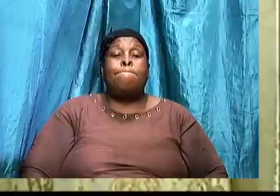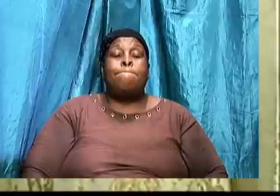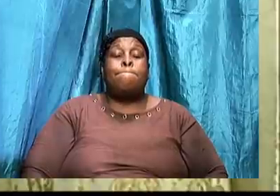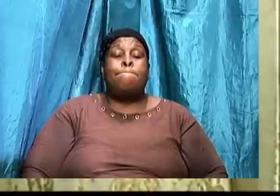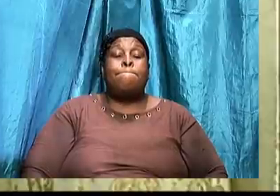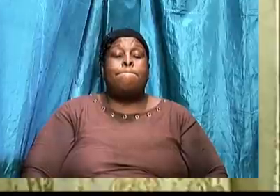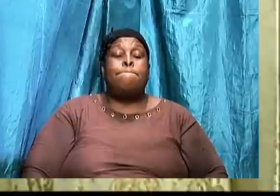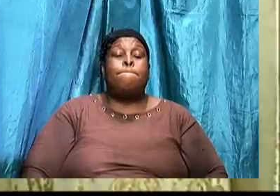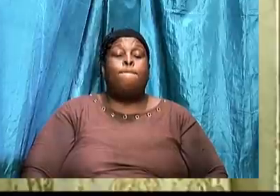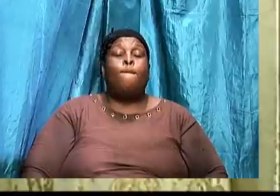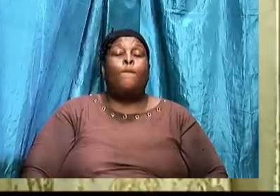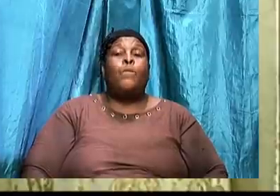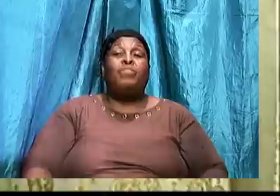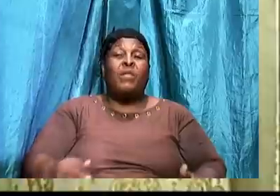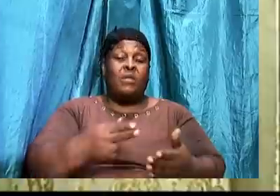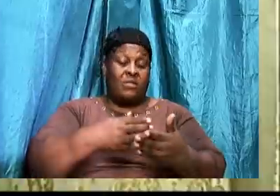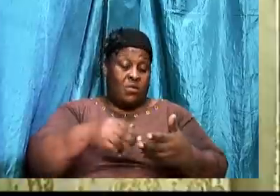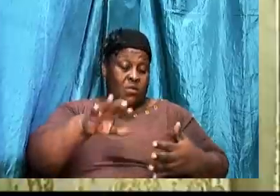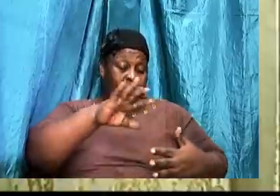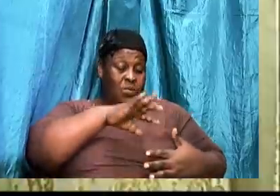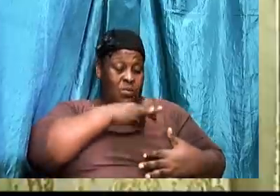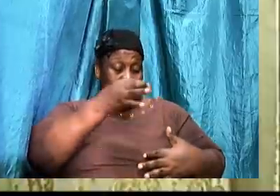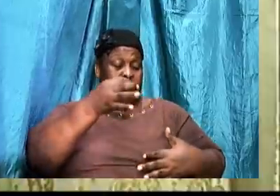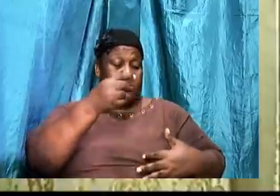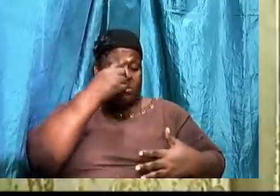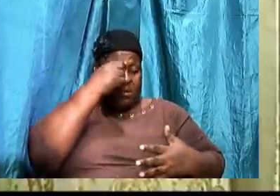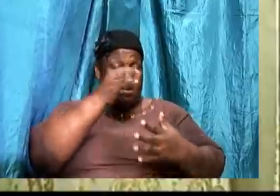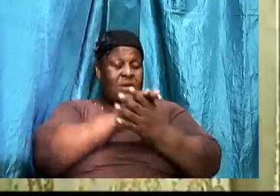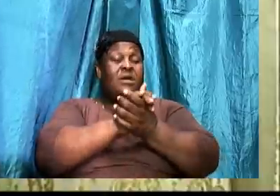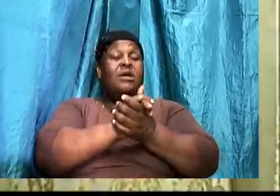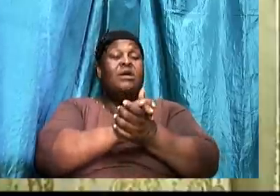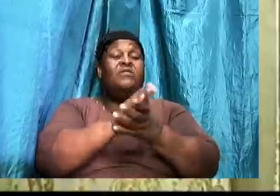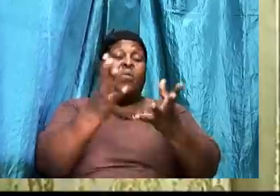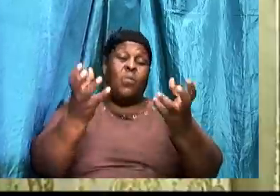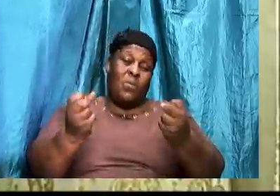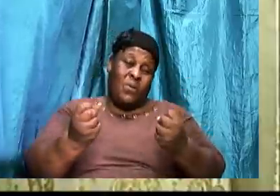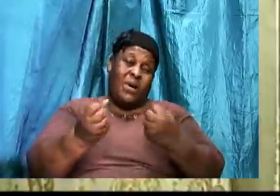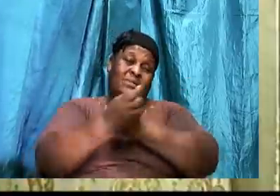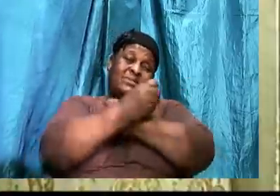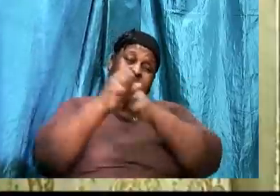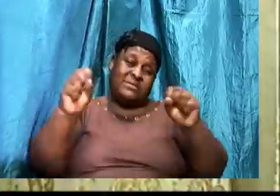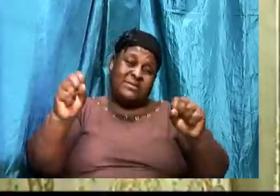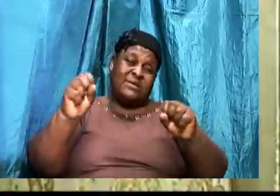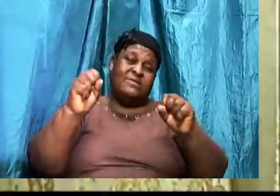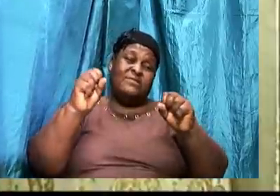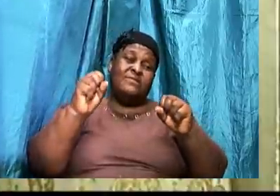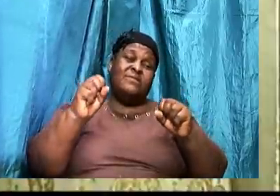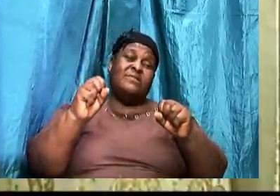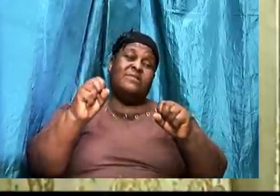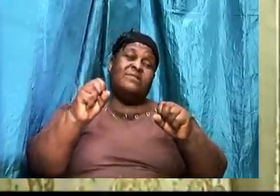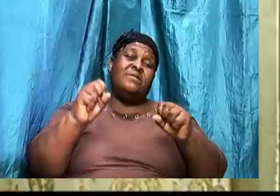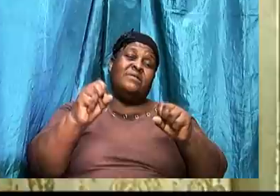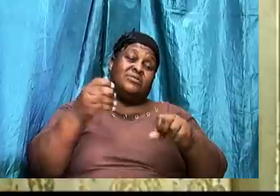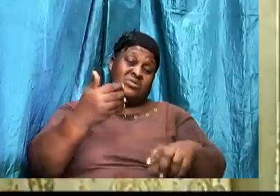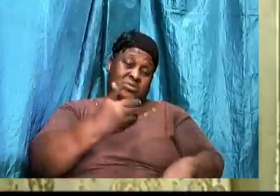The Holy Ghost. I believe. Wants to save. An individual. us turn. To Malachi.